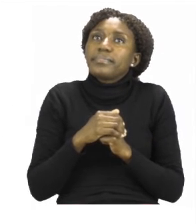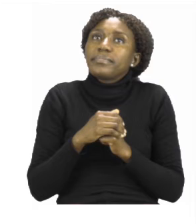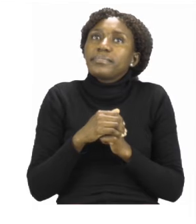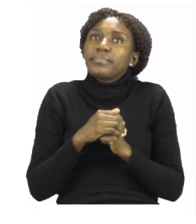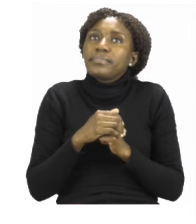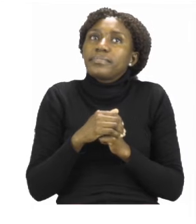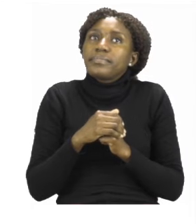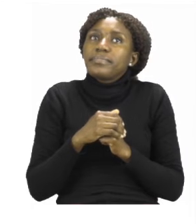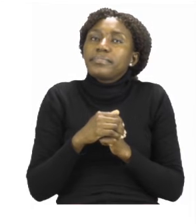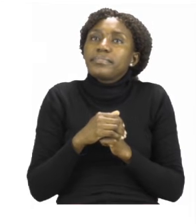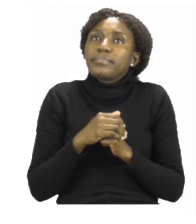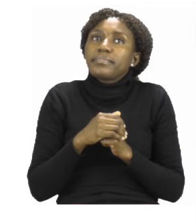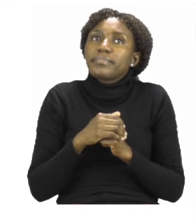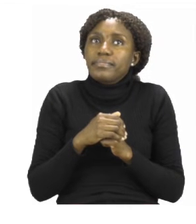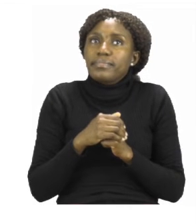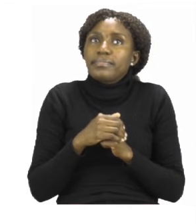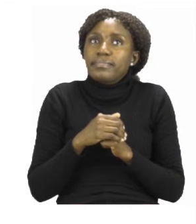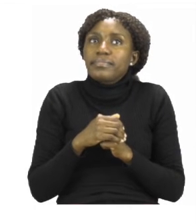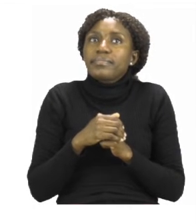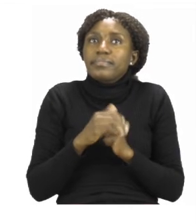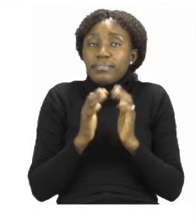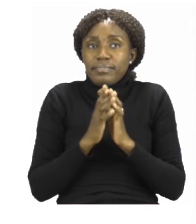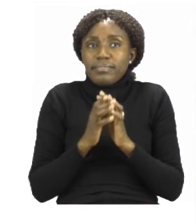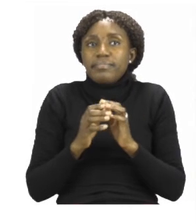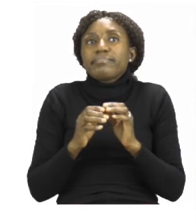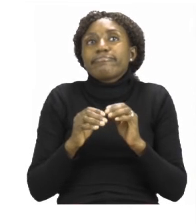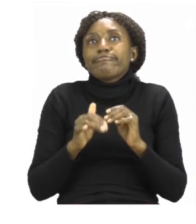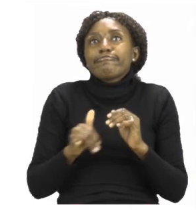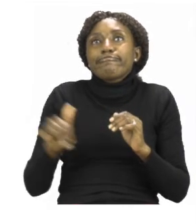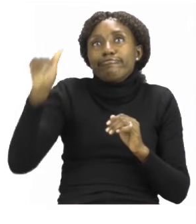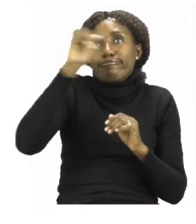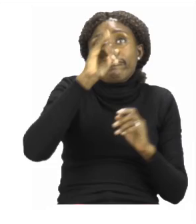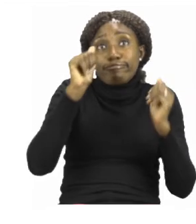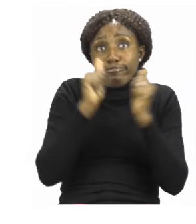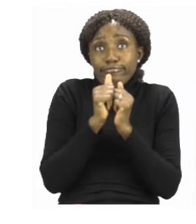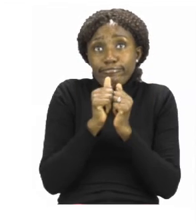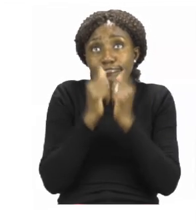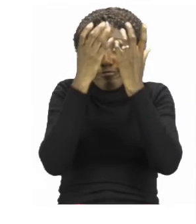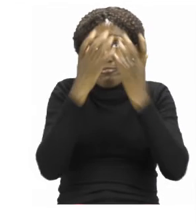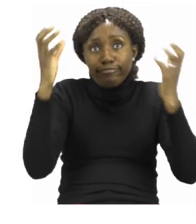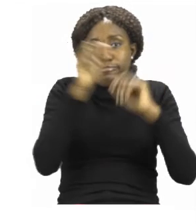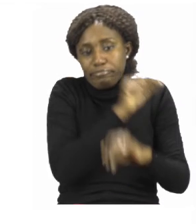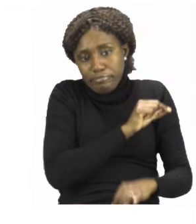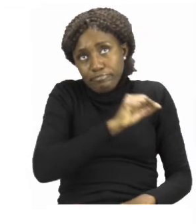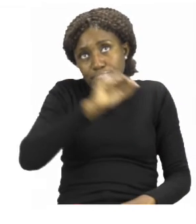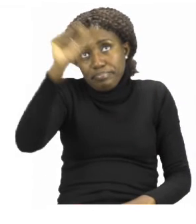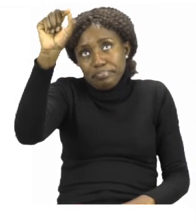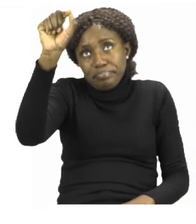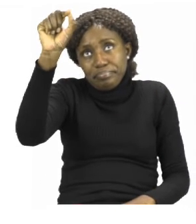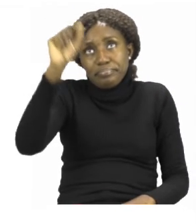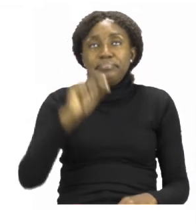your aeroplane and you connect it with the picture of the clouds.